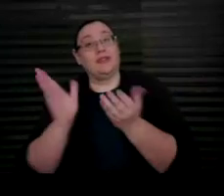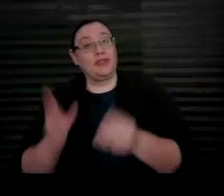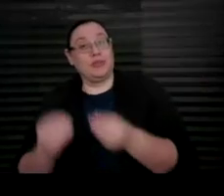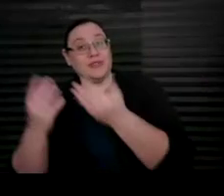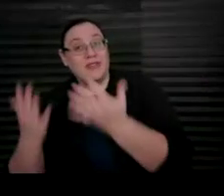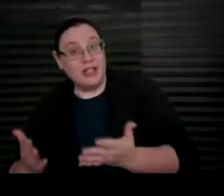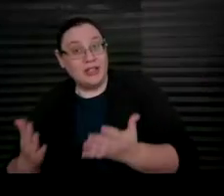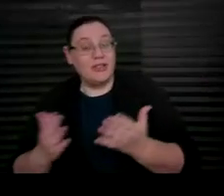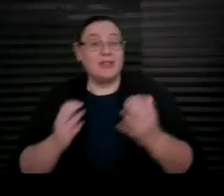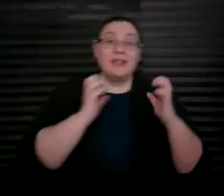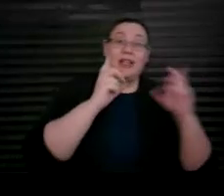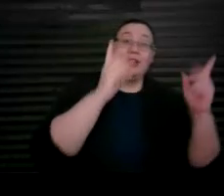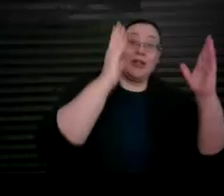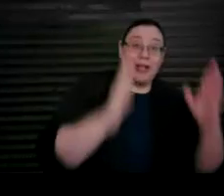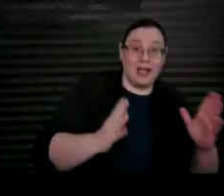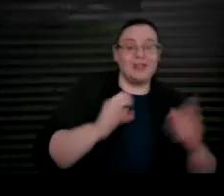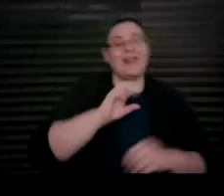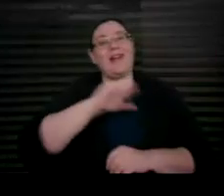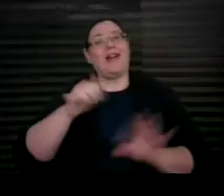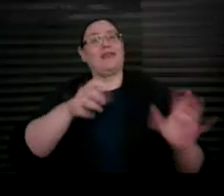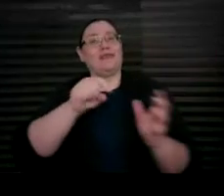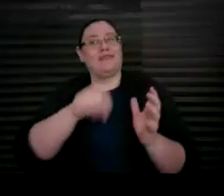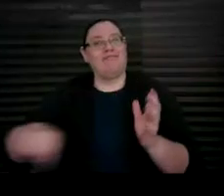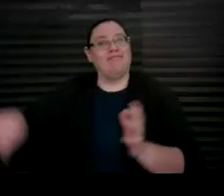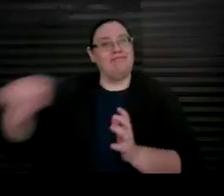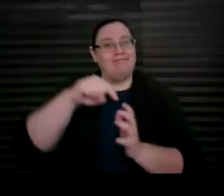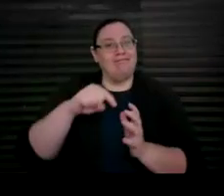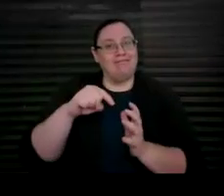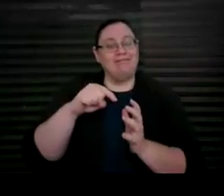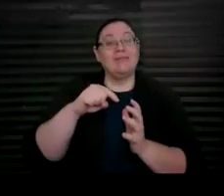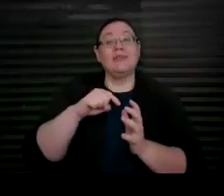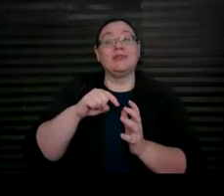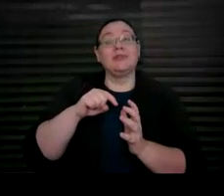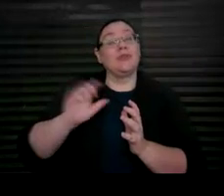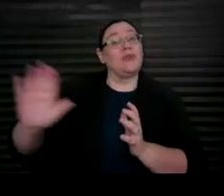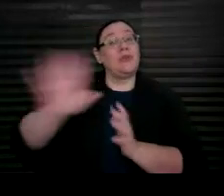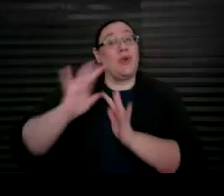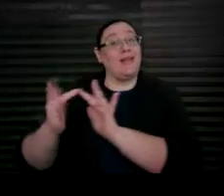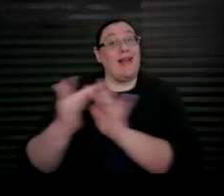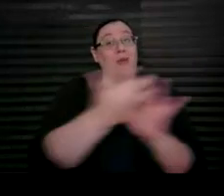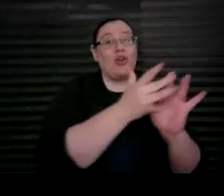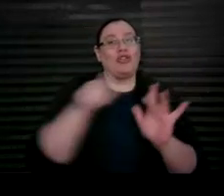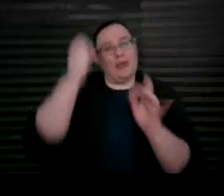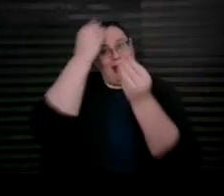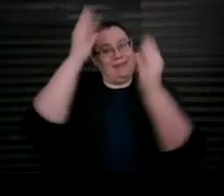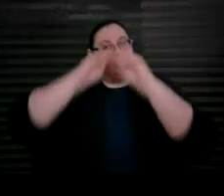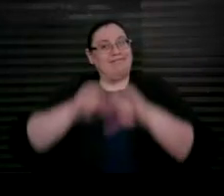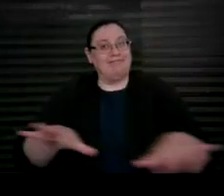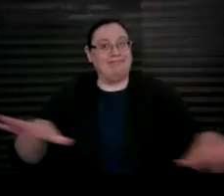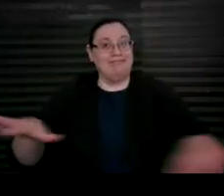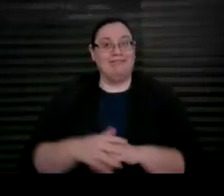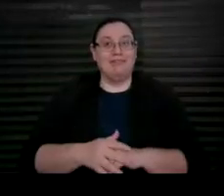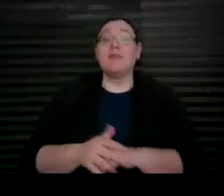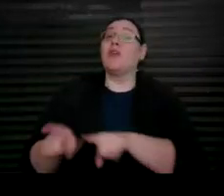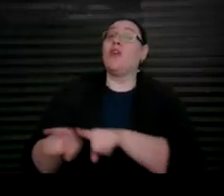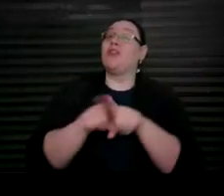educators, and other entities to share with your respective networks. It can also be used